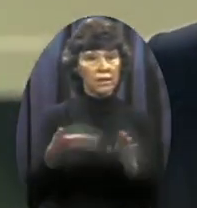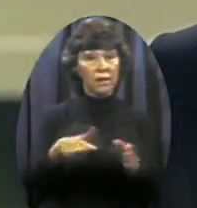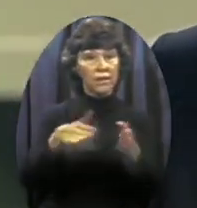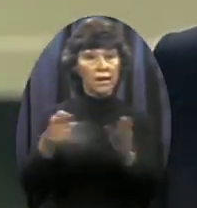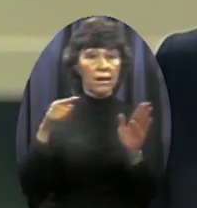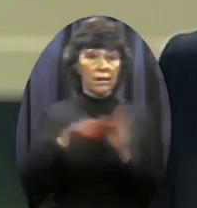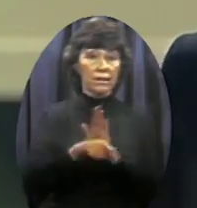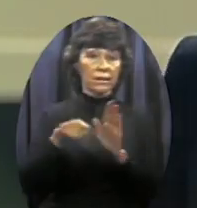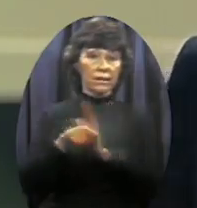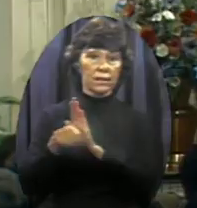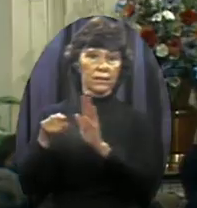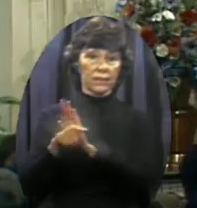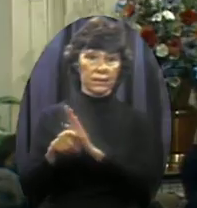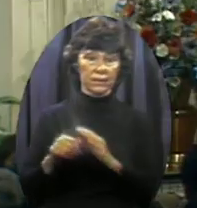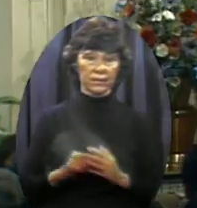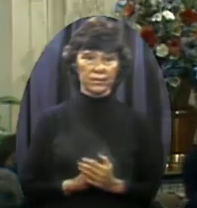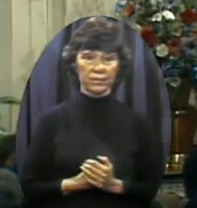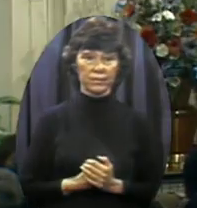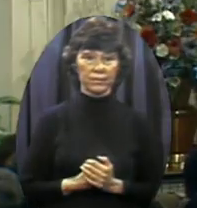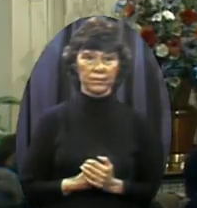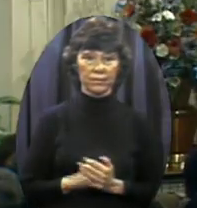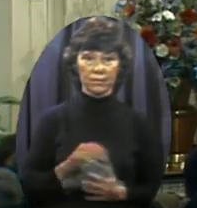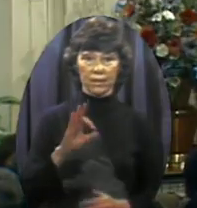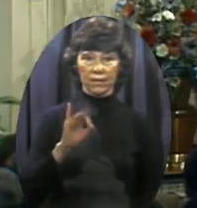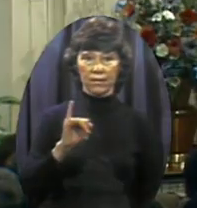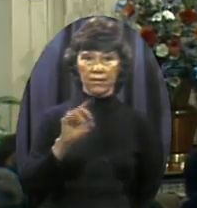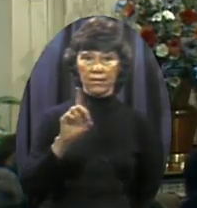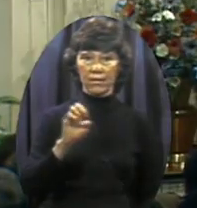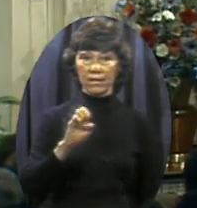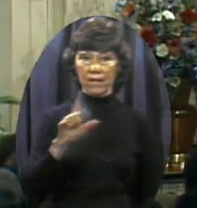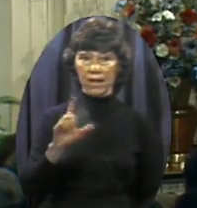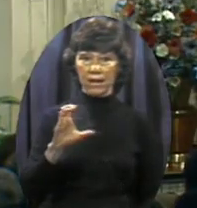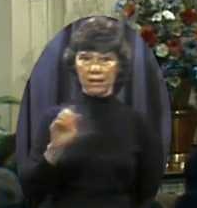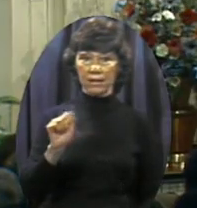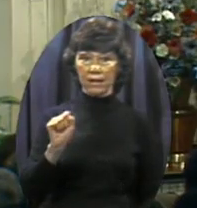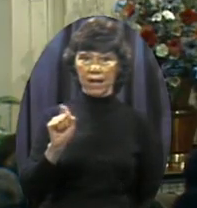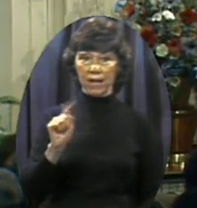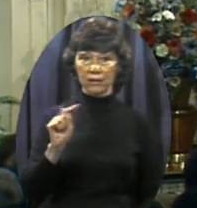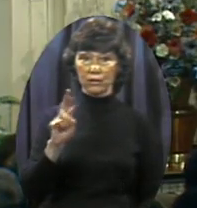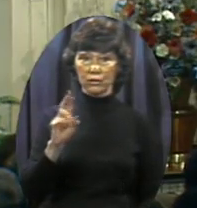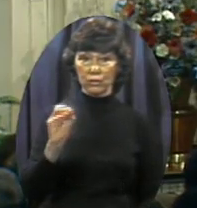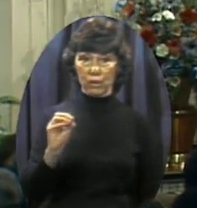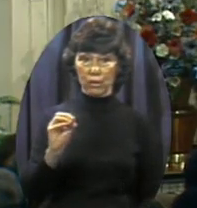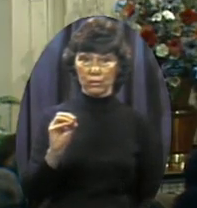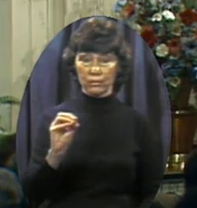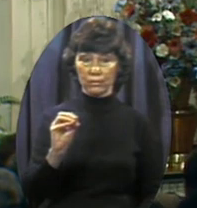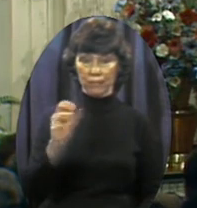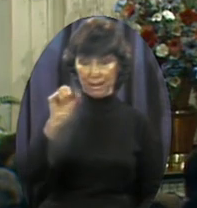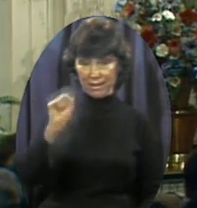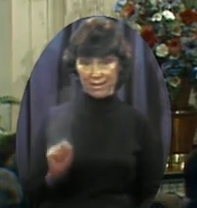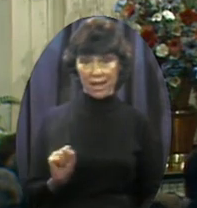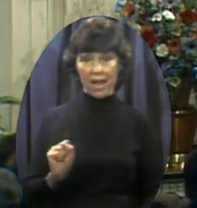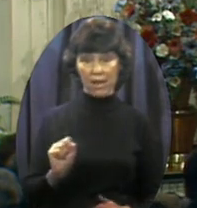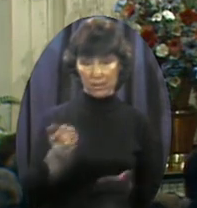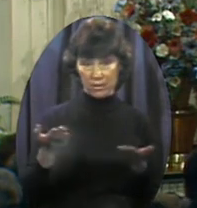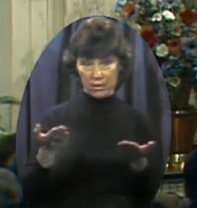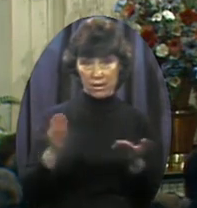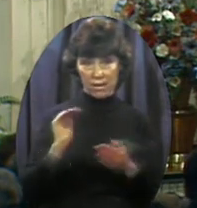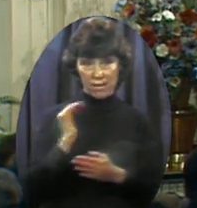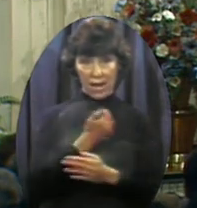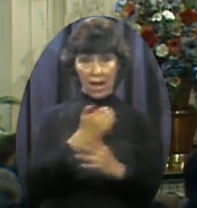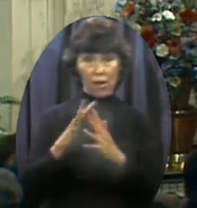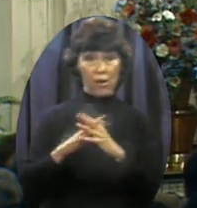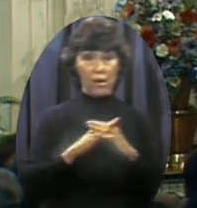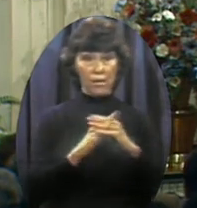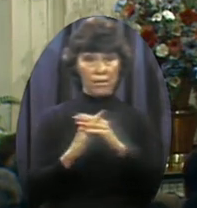genocide continues Fidel Castro South of our border Cuba Is exporting revolution to